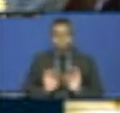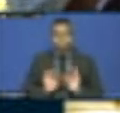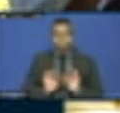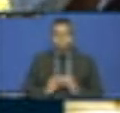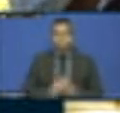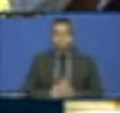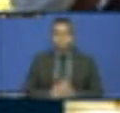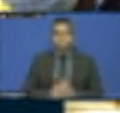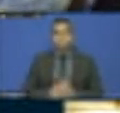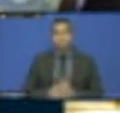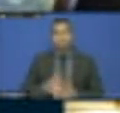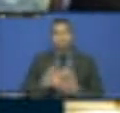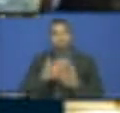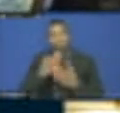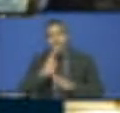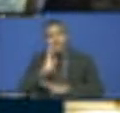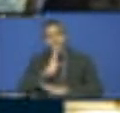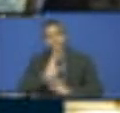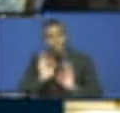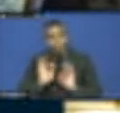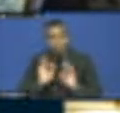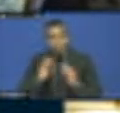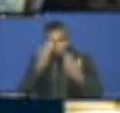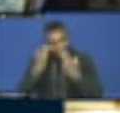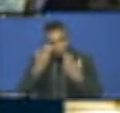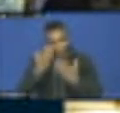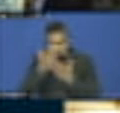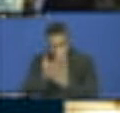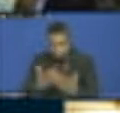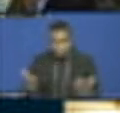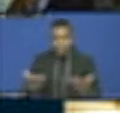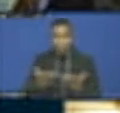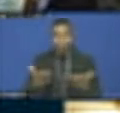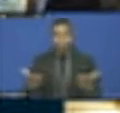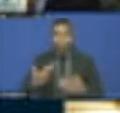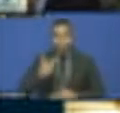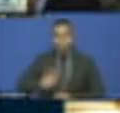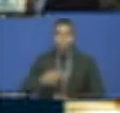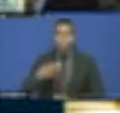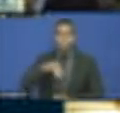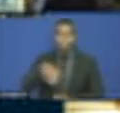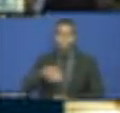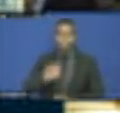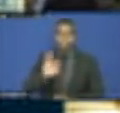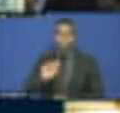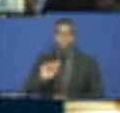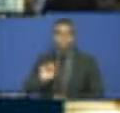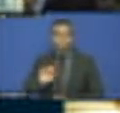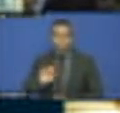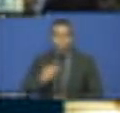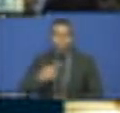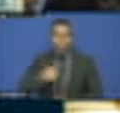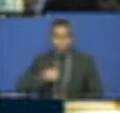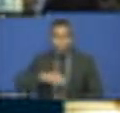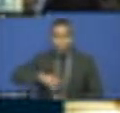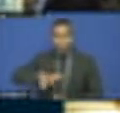Theopheles Nyoma. I'm from Namibia. I'm here with my Minister of Education Arts and Culture and my